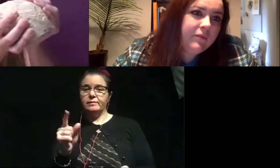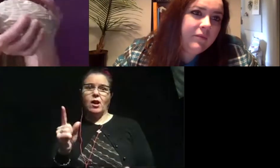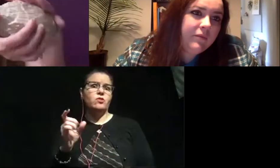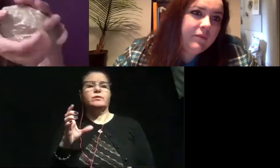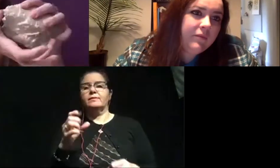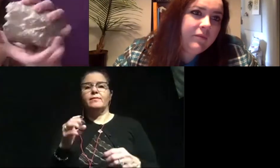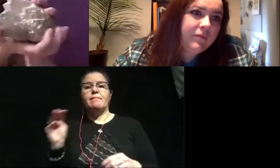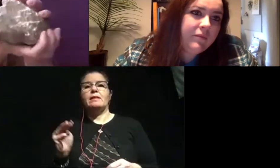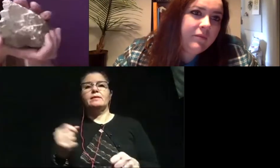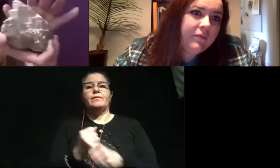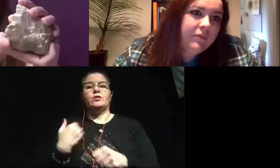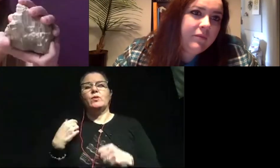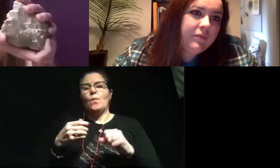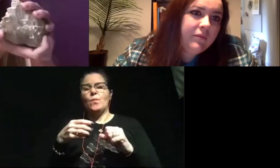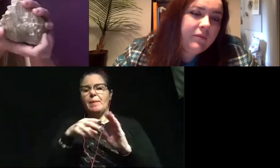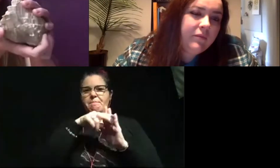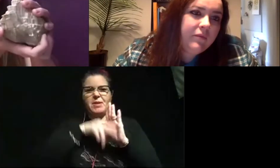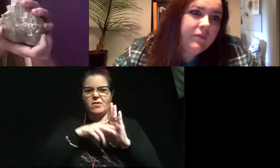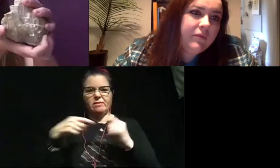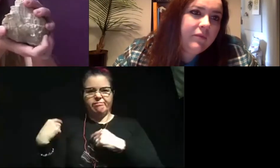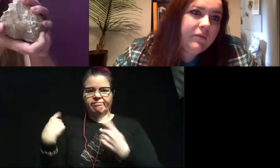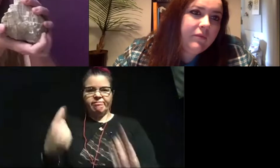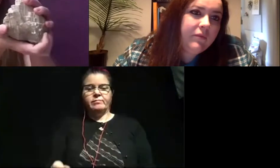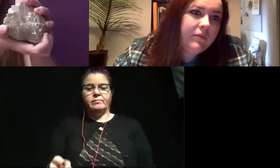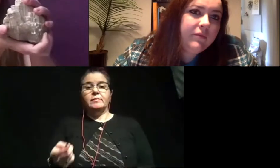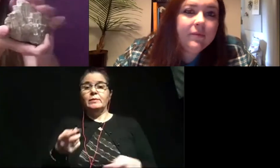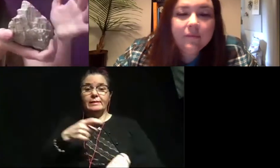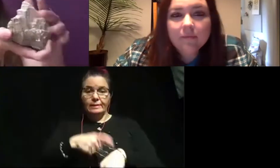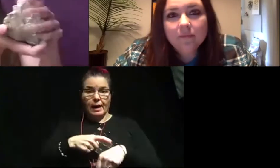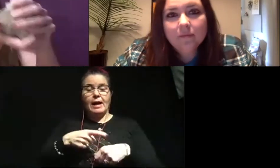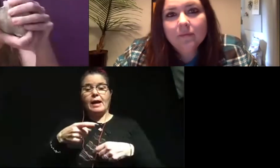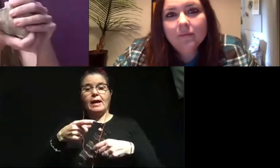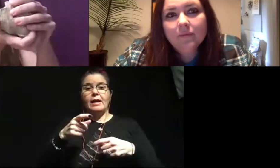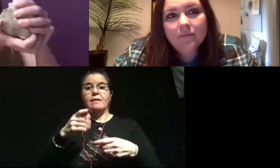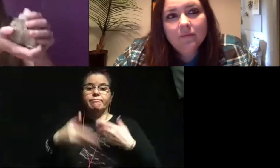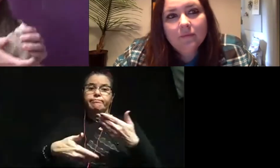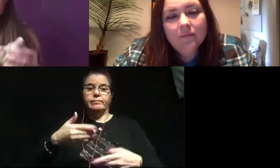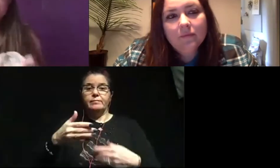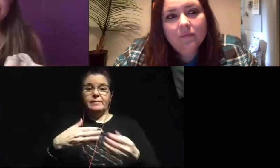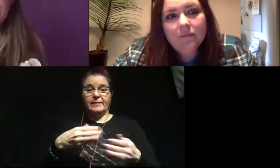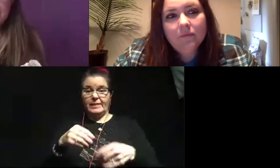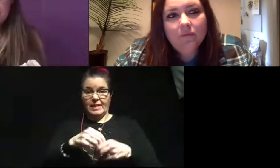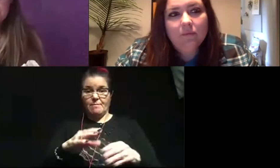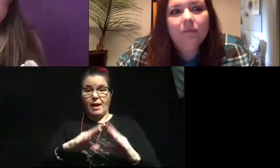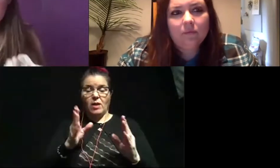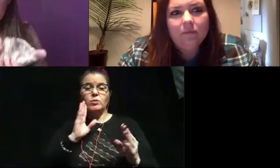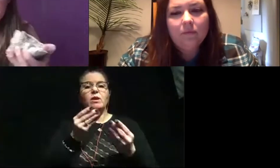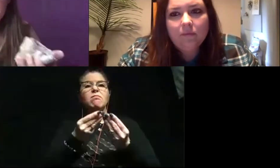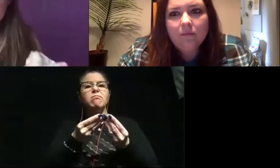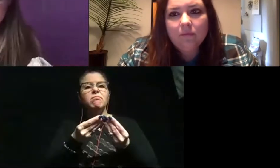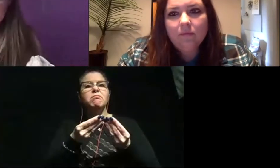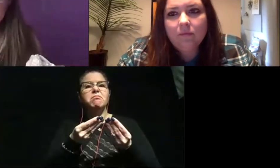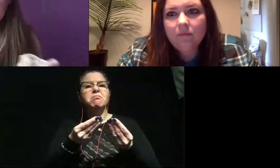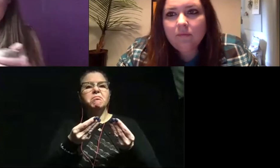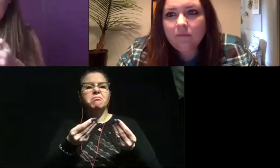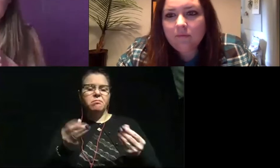when it's been buried for so long. So over time, even just having it in my house, it will decay. It will break